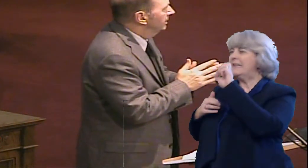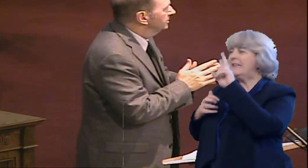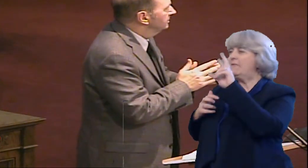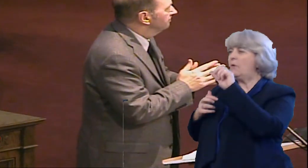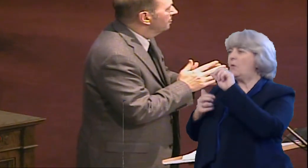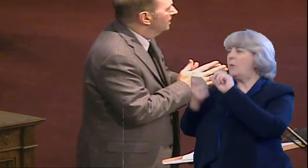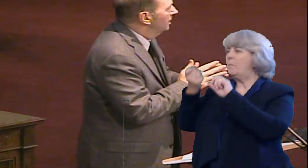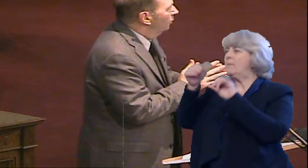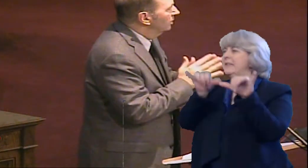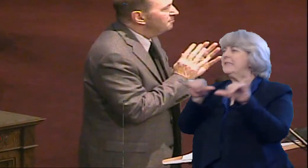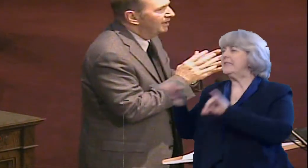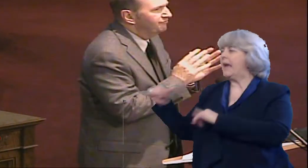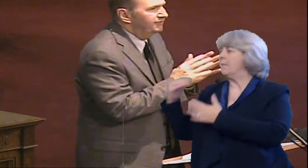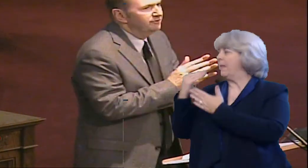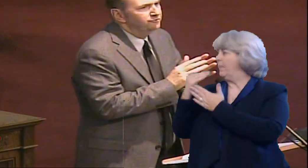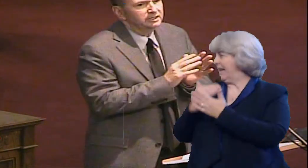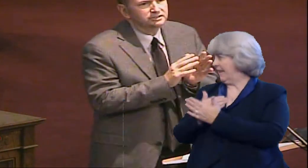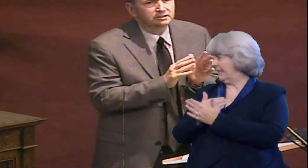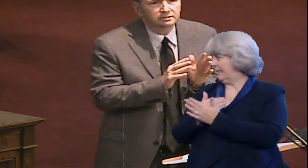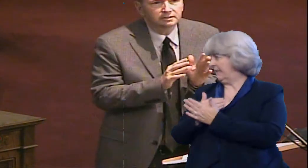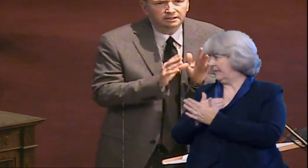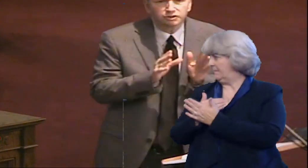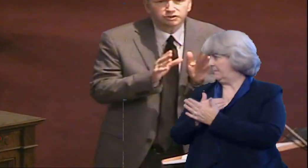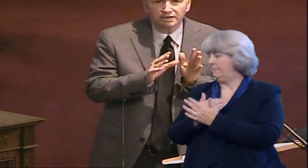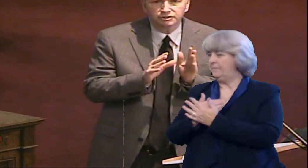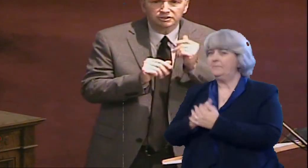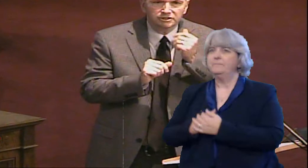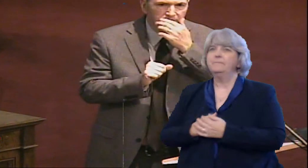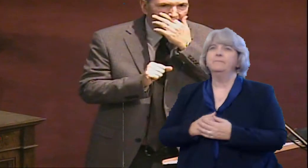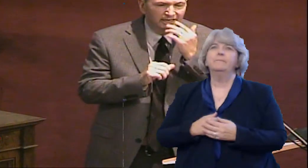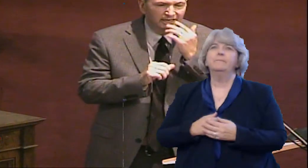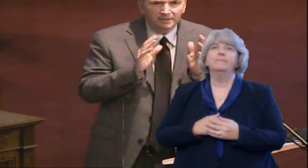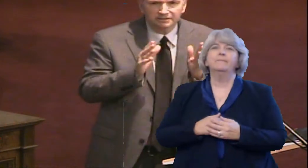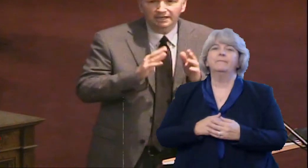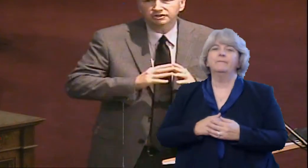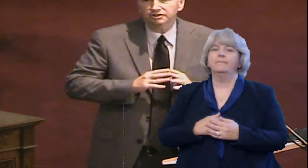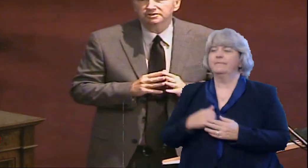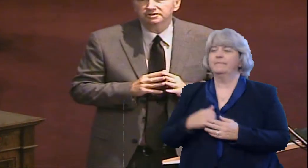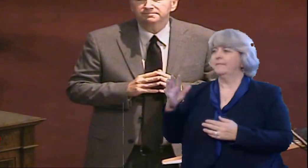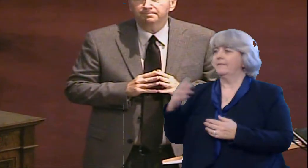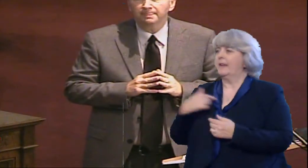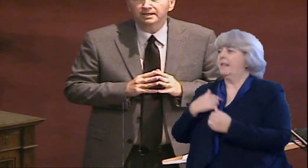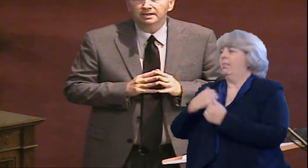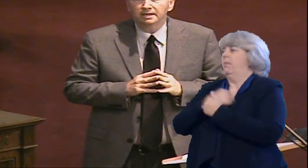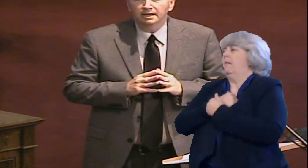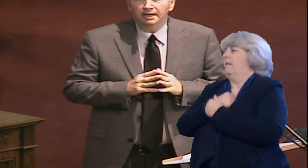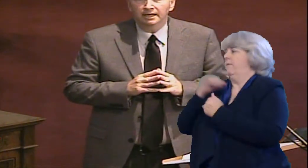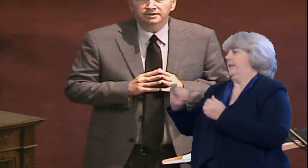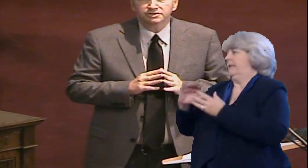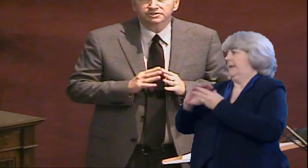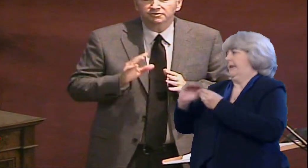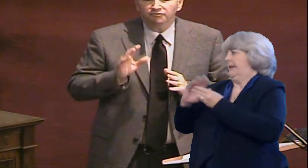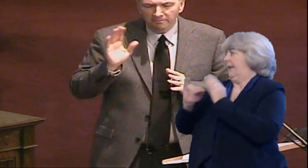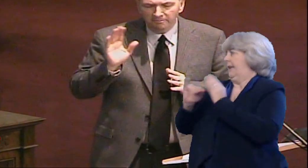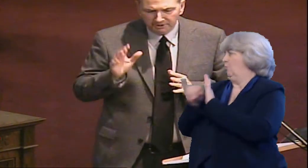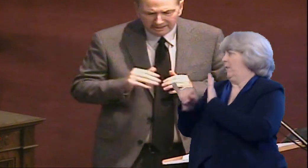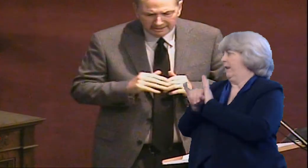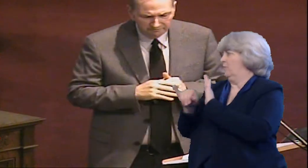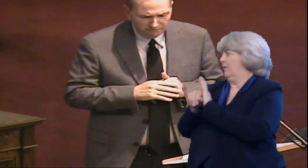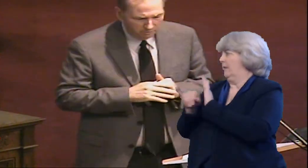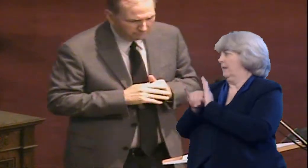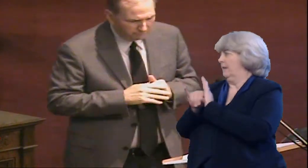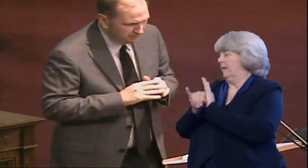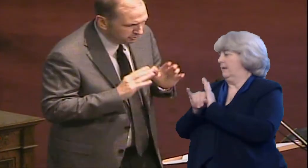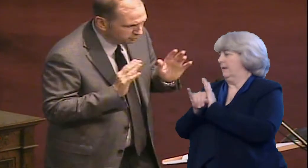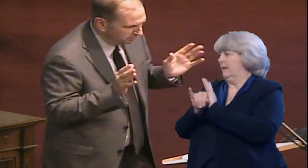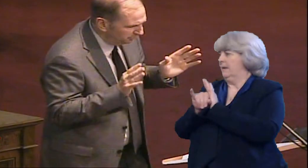tonight. One of my favorite illustrations about expectations is from the Burkine